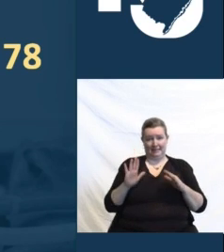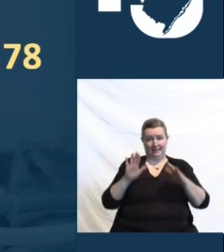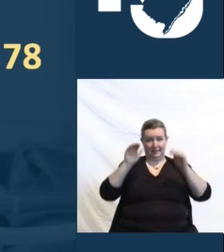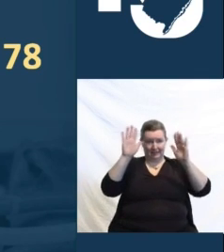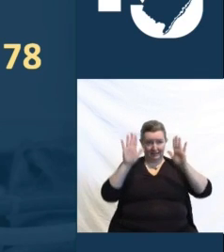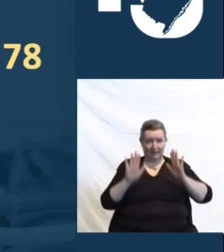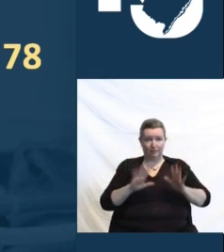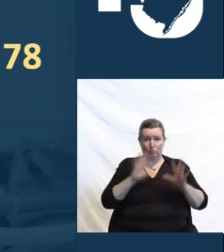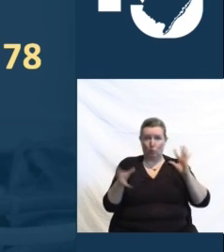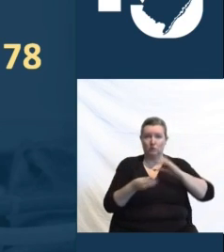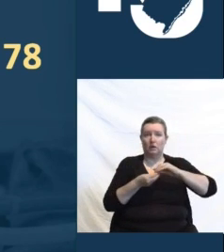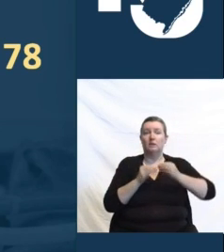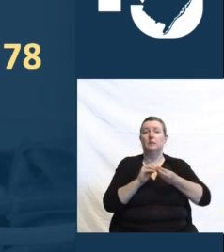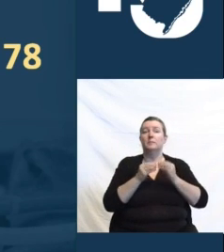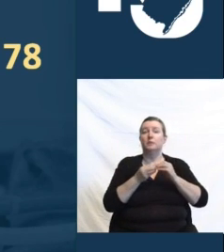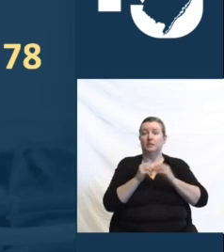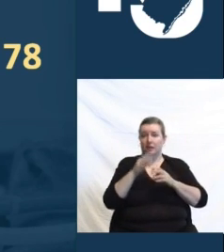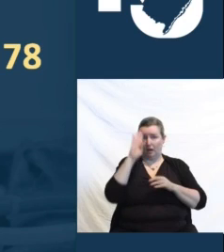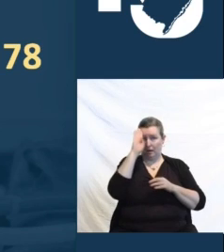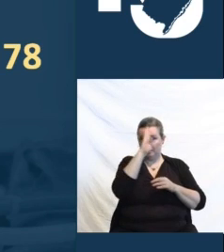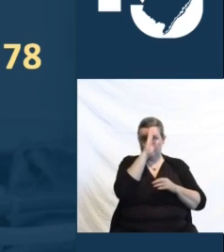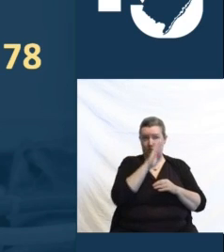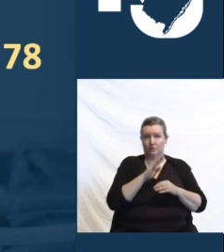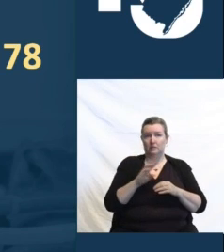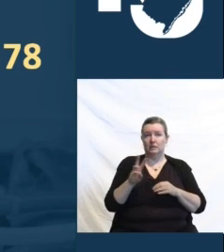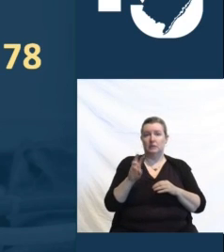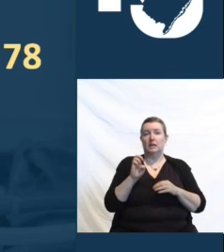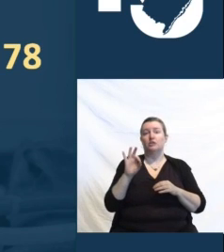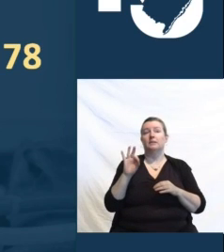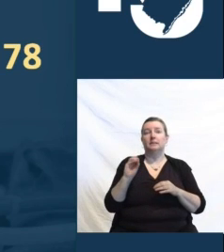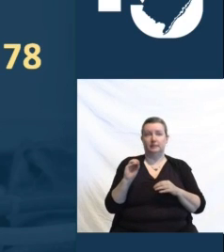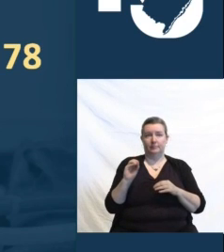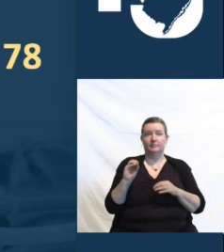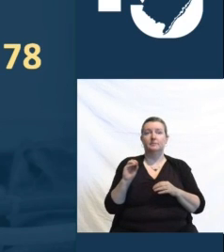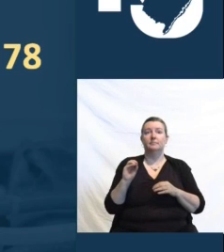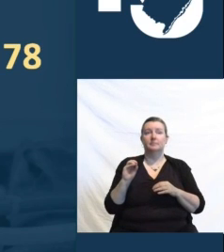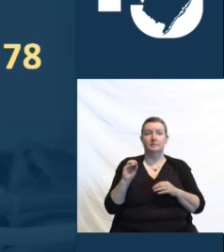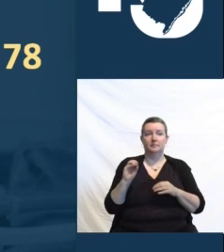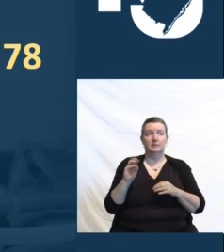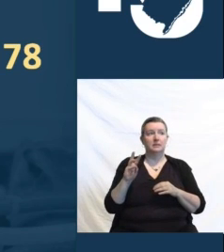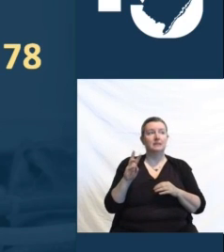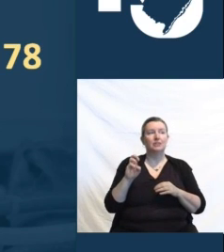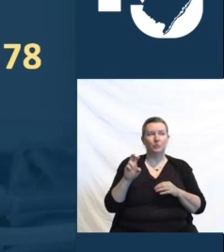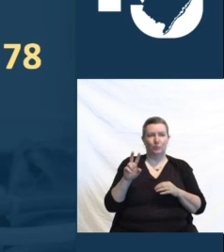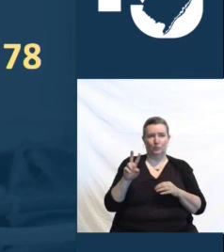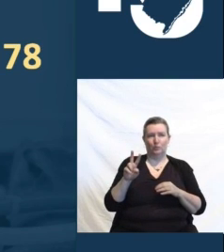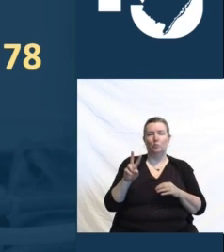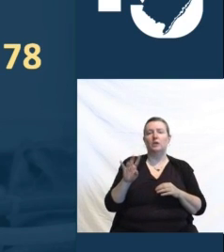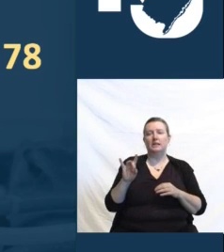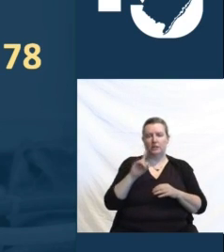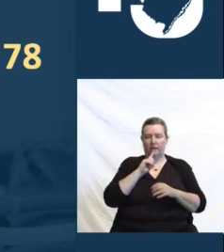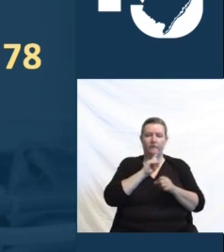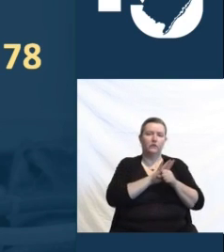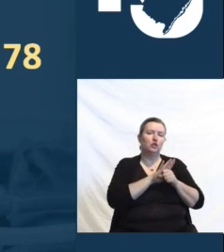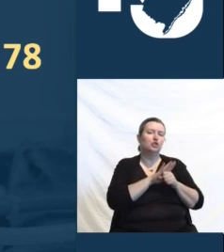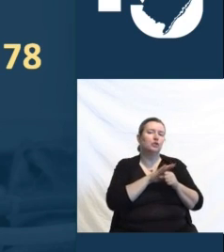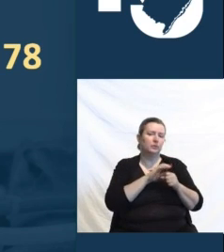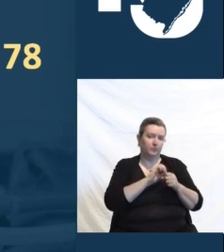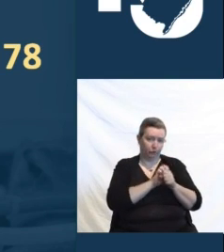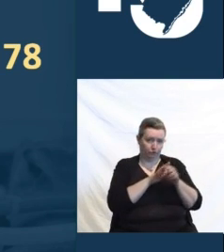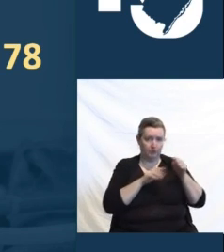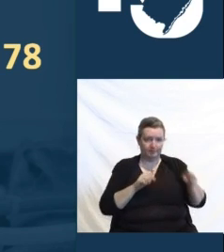individuals was 690, with 626 of them confirmed with COVID. Last night,